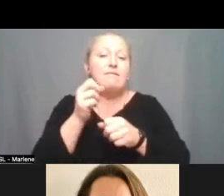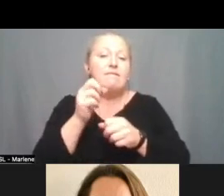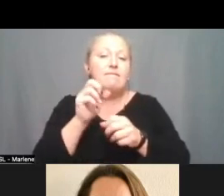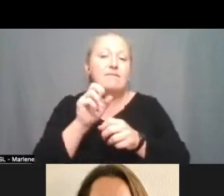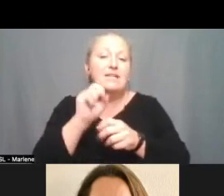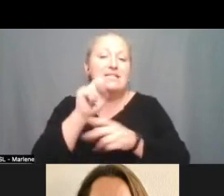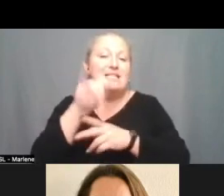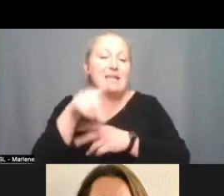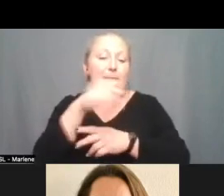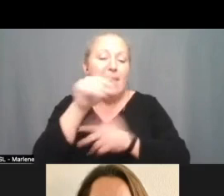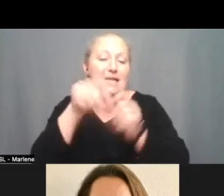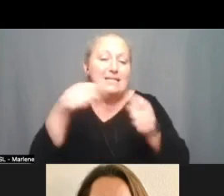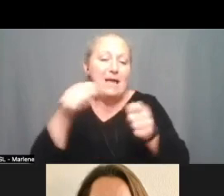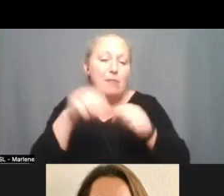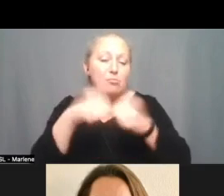-breaking criteria for information